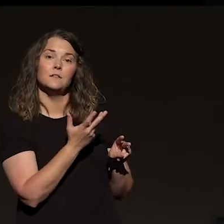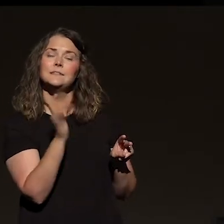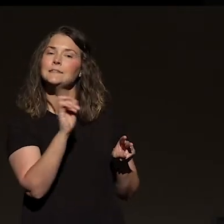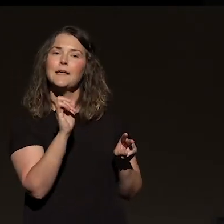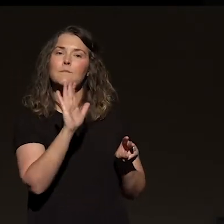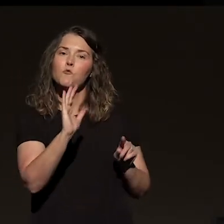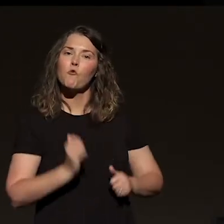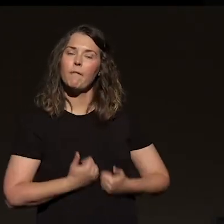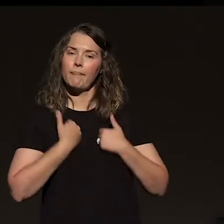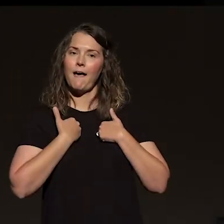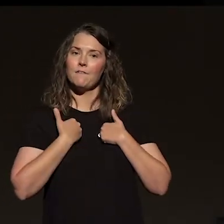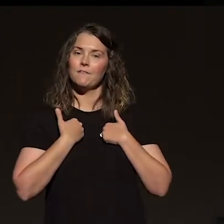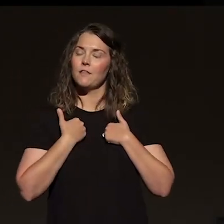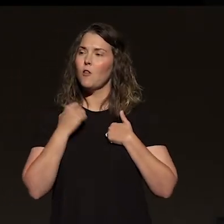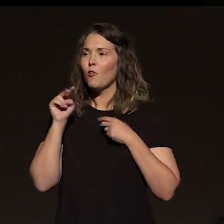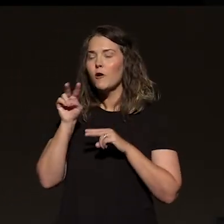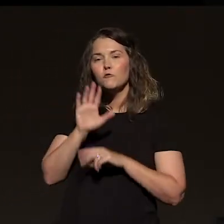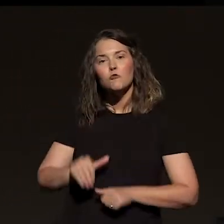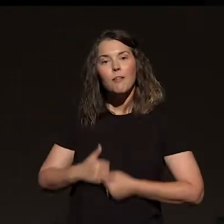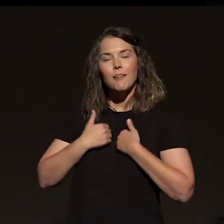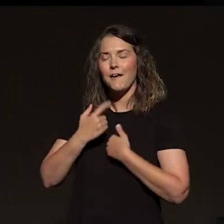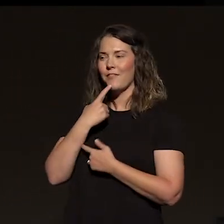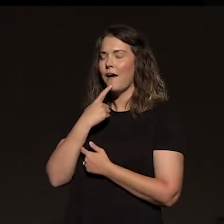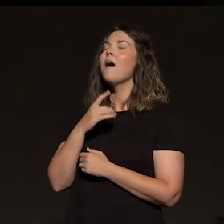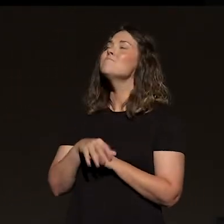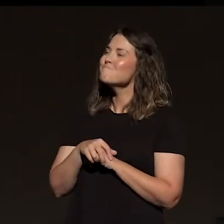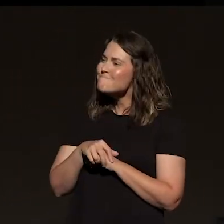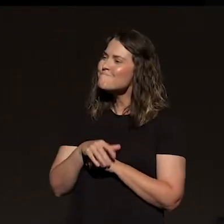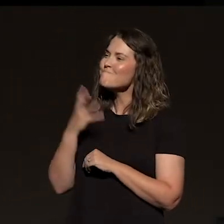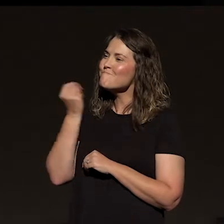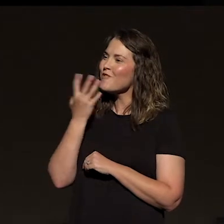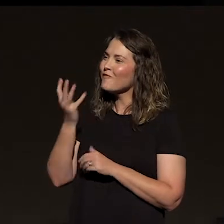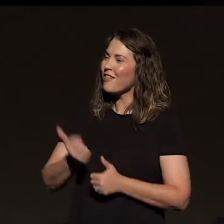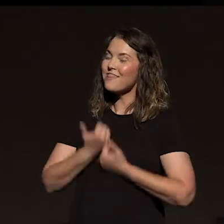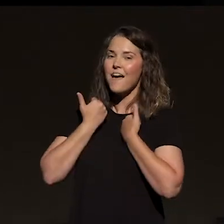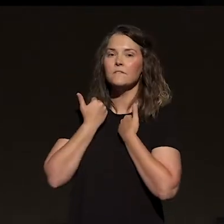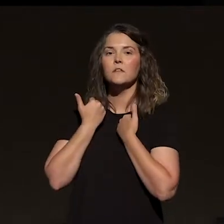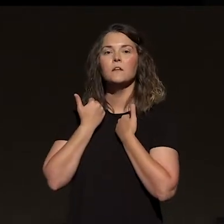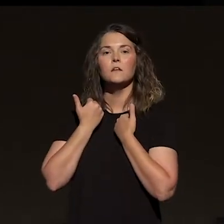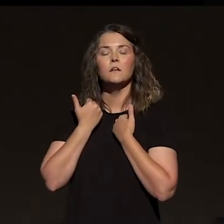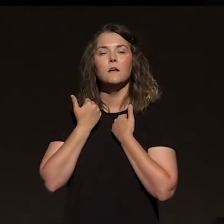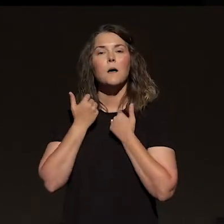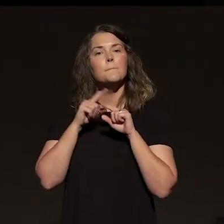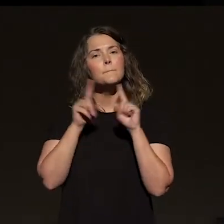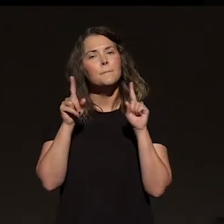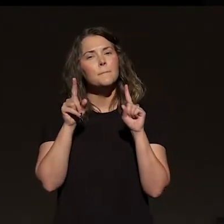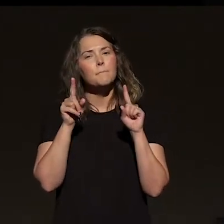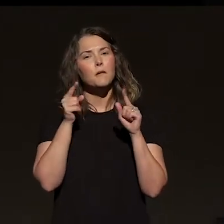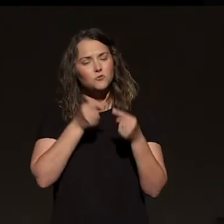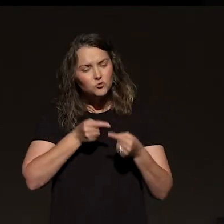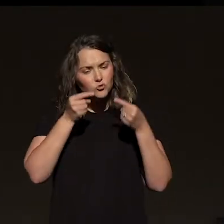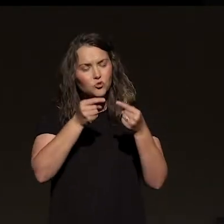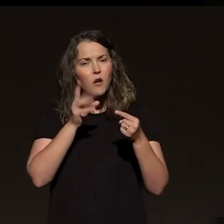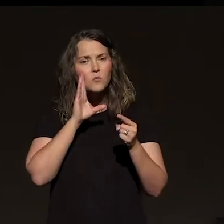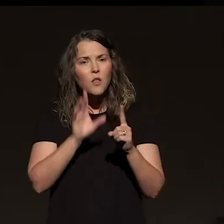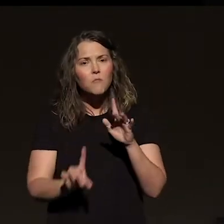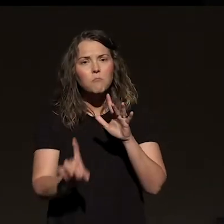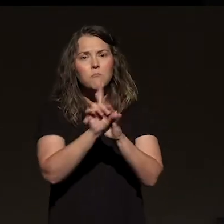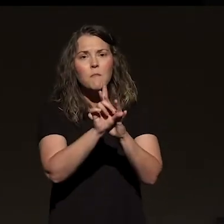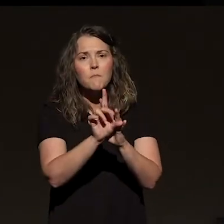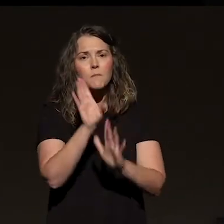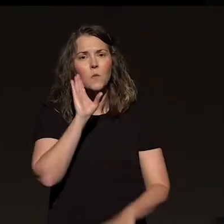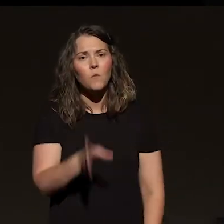oh my gosh, you sure have it going on, right? But here's the reality that Jesus is saying. Storms are going to come to